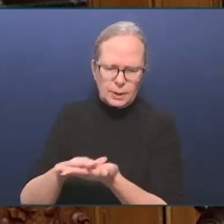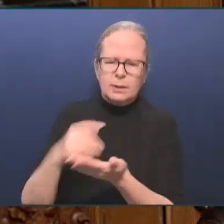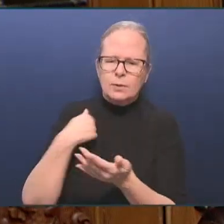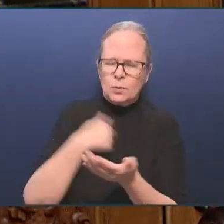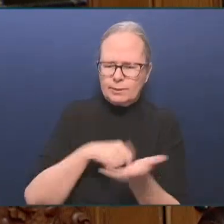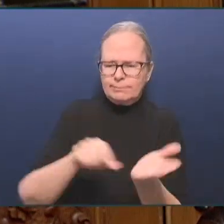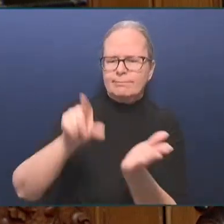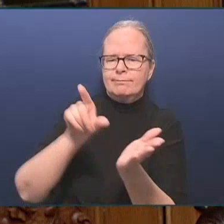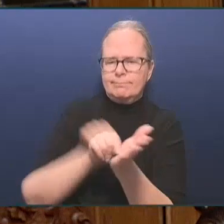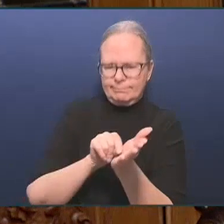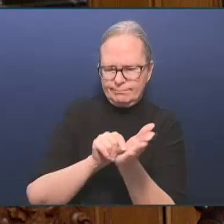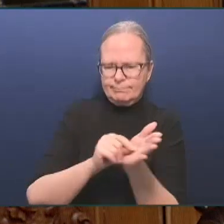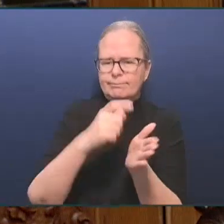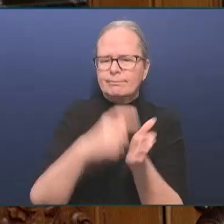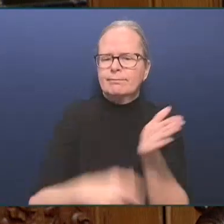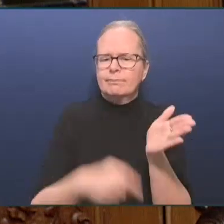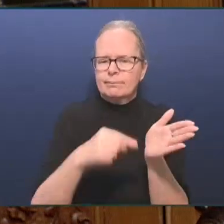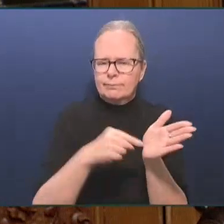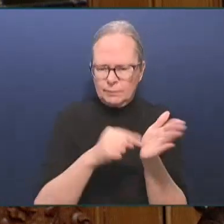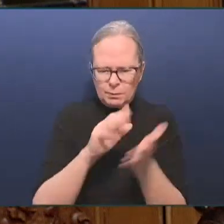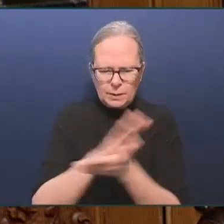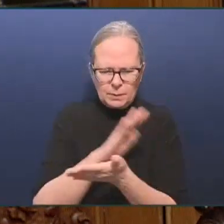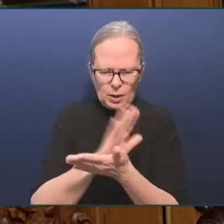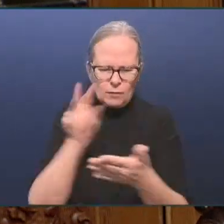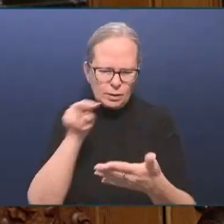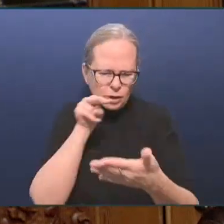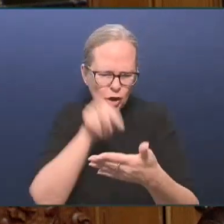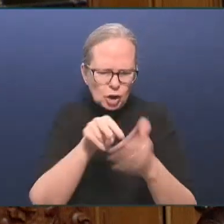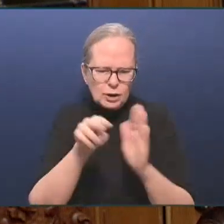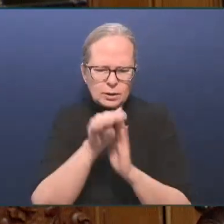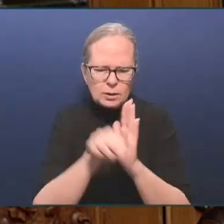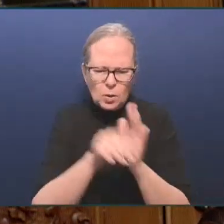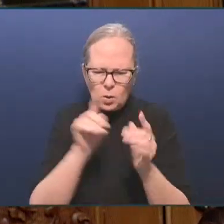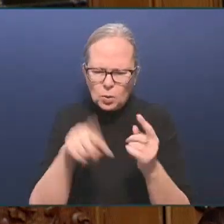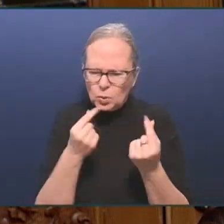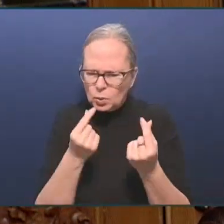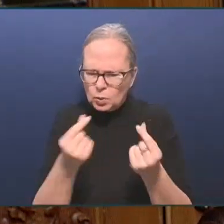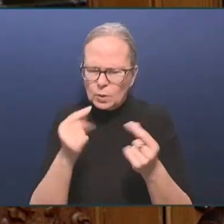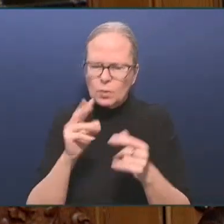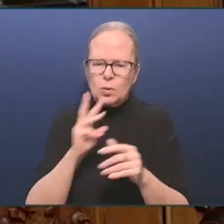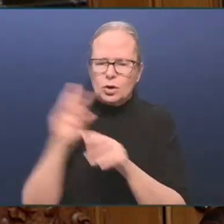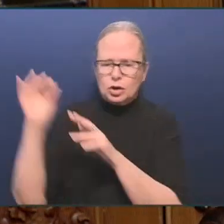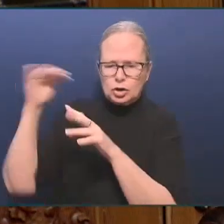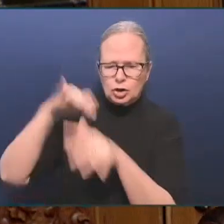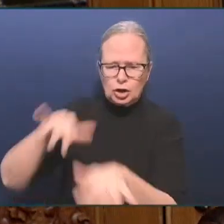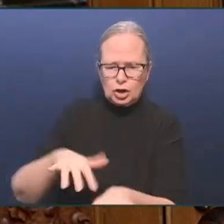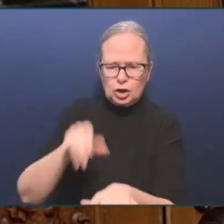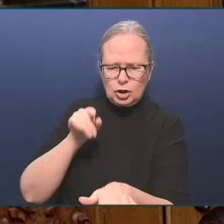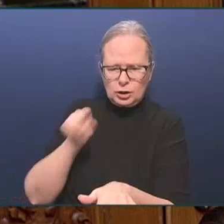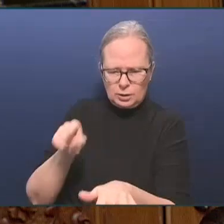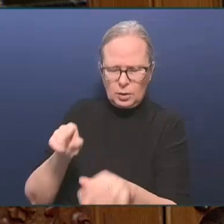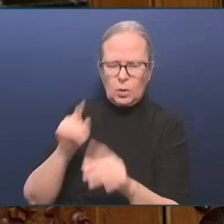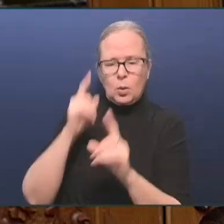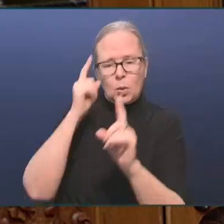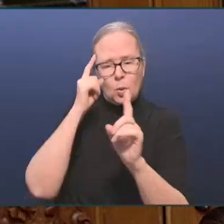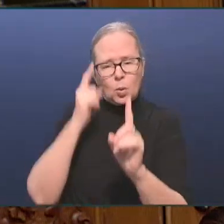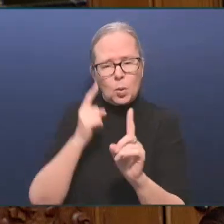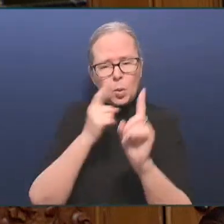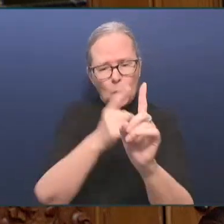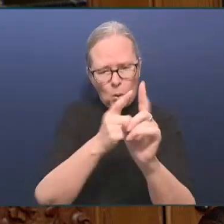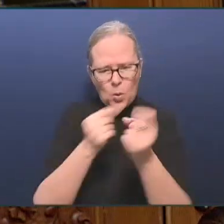abundant water is available to communities, nations and wildlife across B.C. for generations to come.